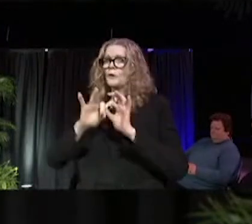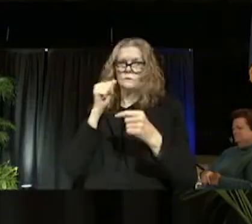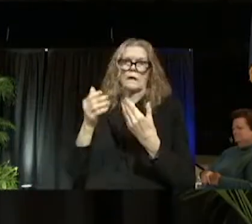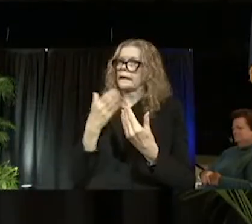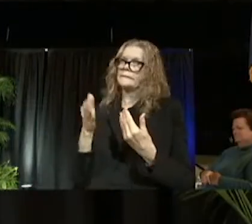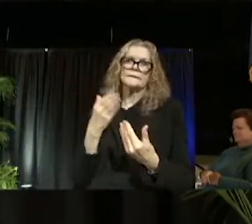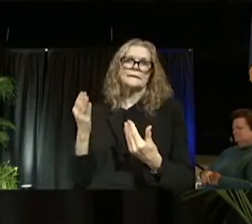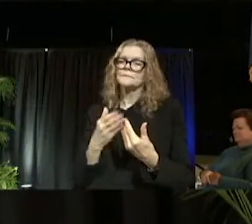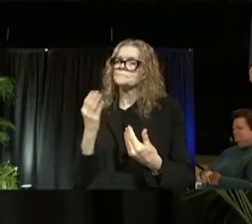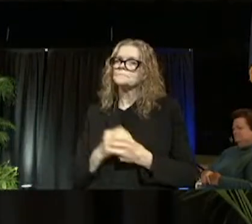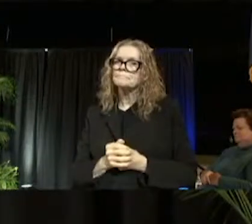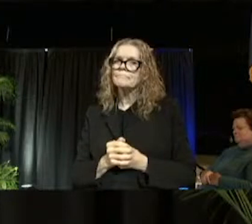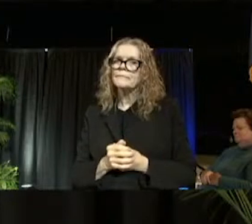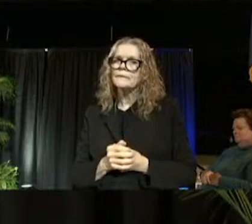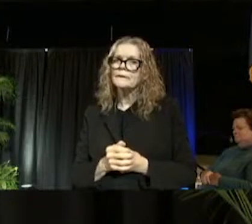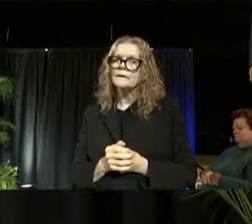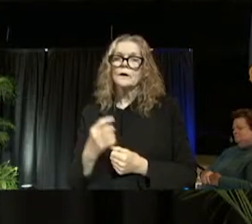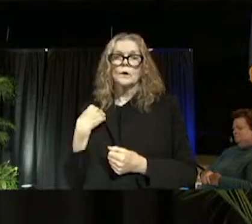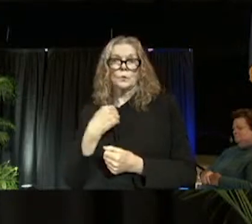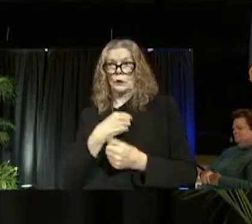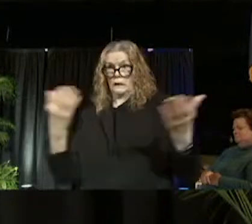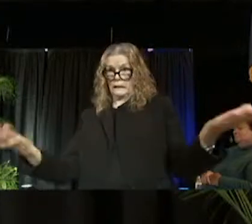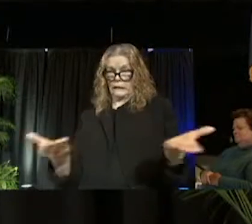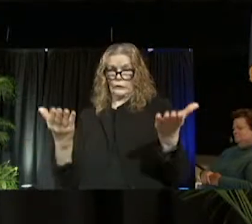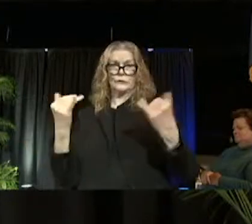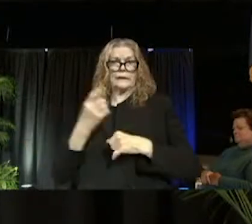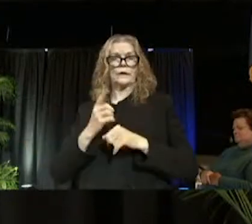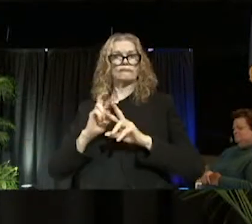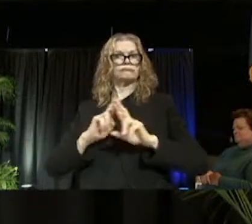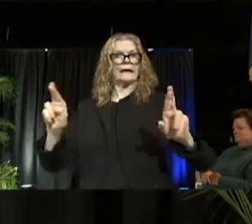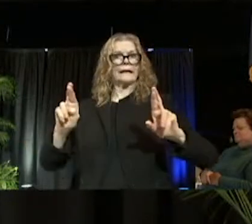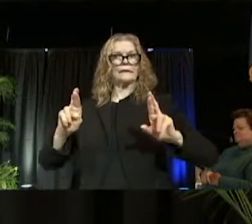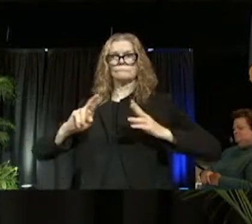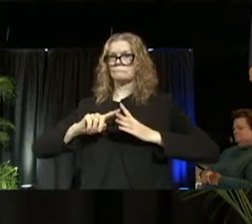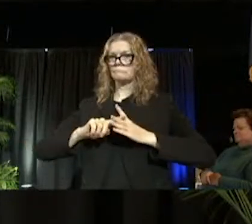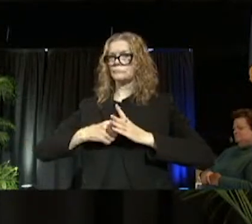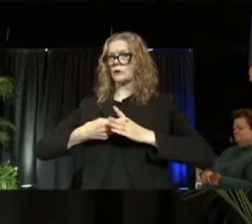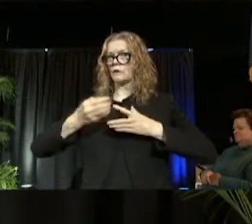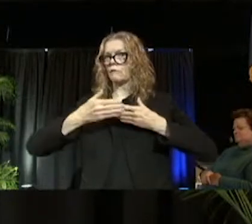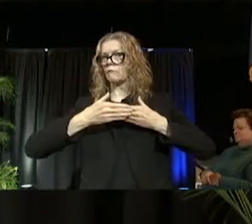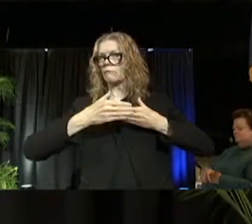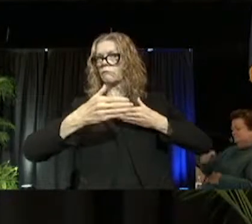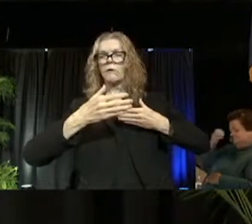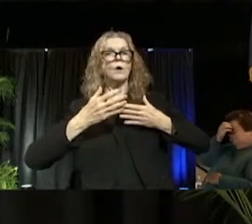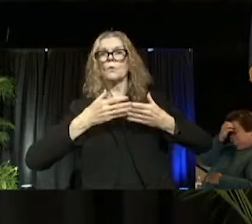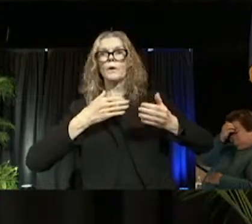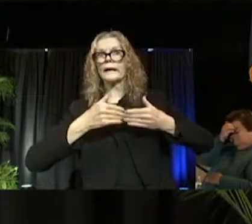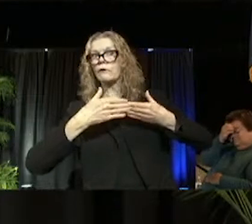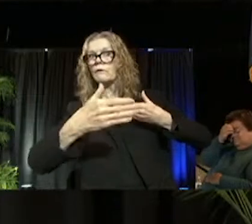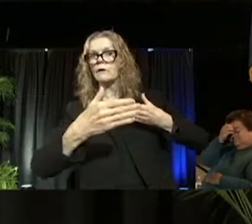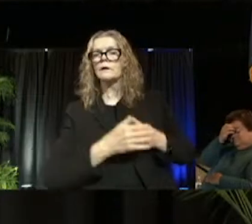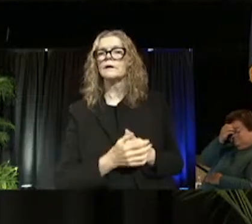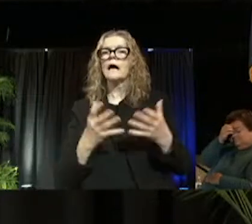grateful. As we all stand here today getting ready to embark on whatever lies ahead of us, I want